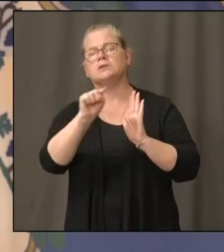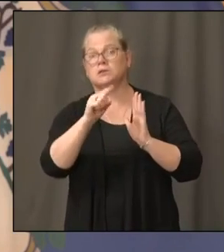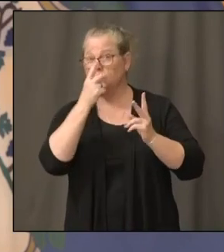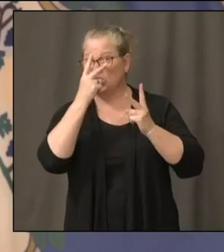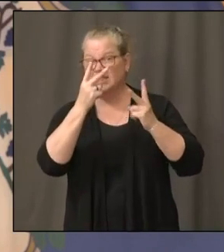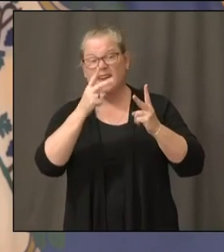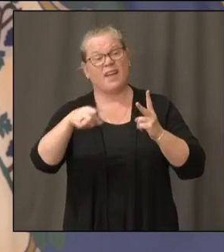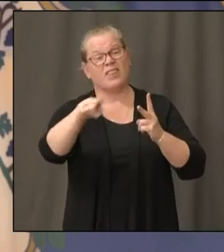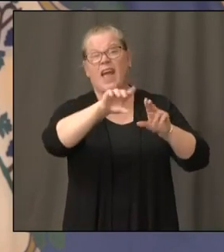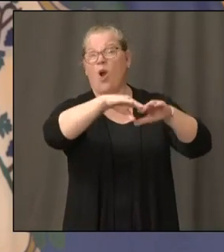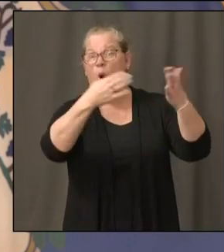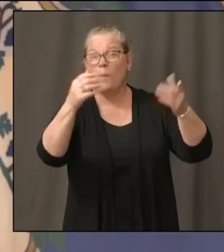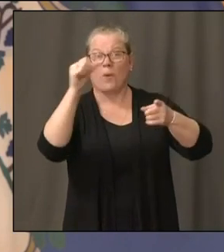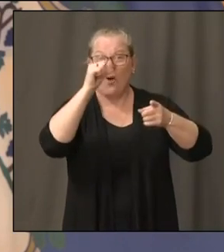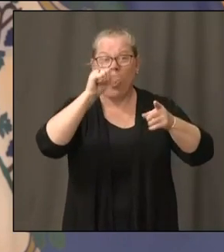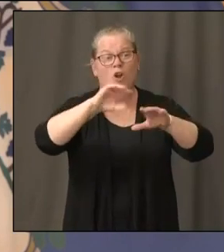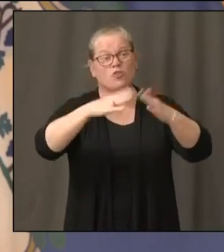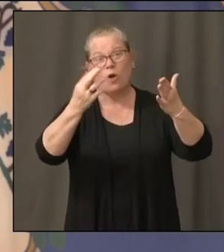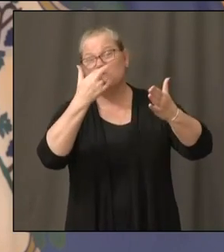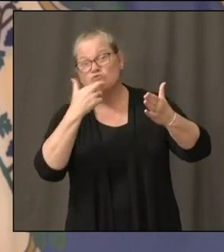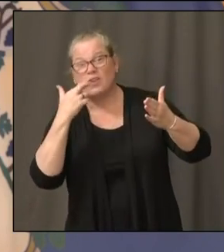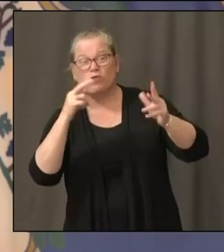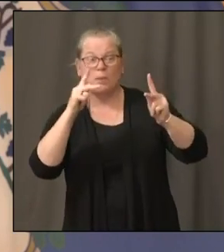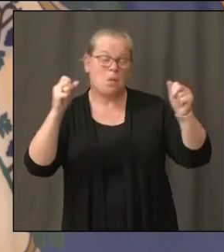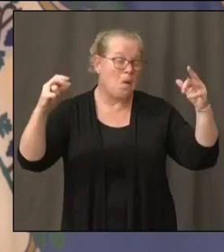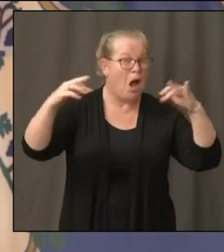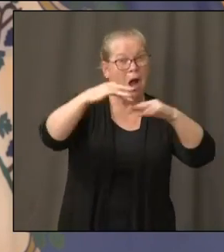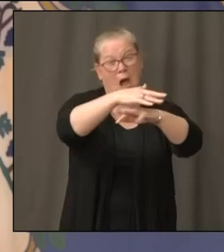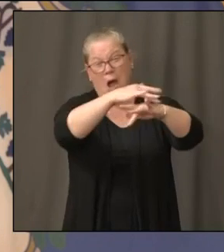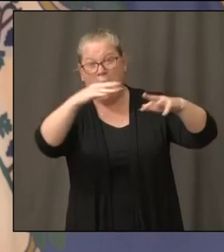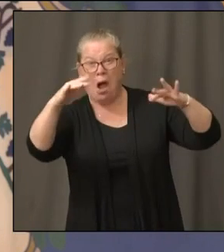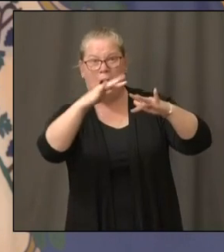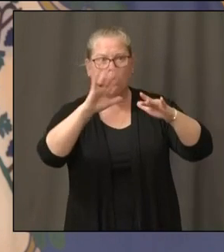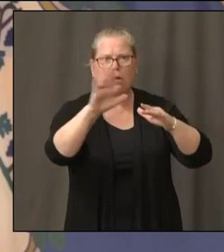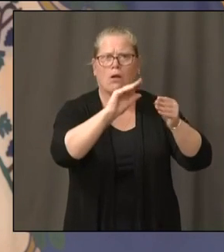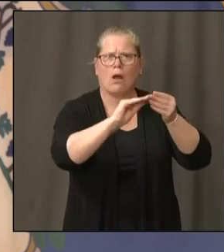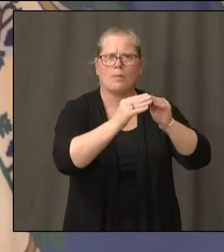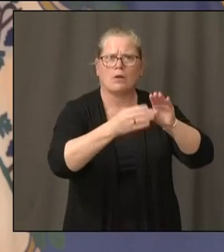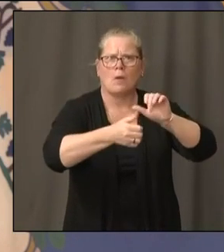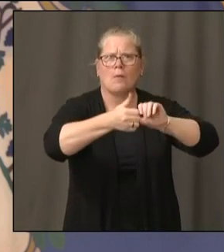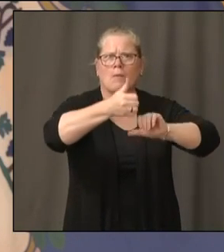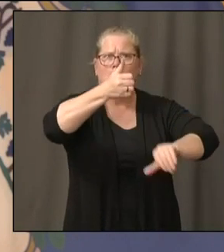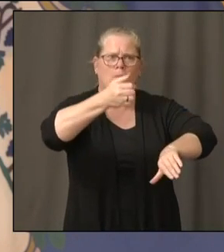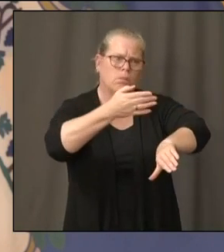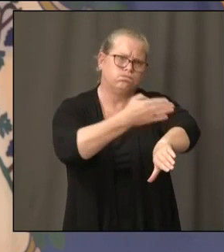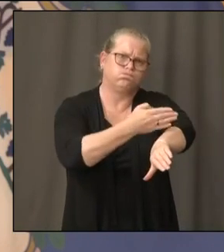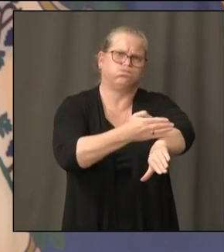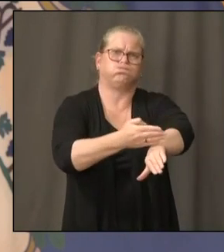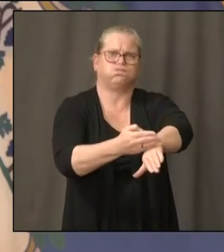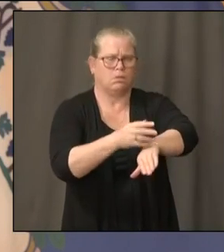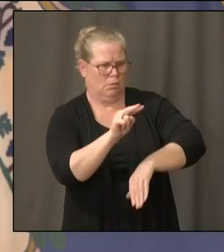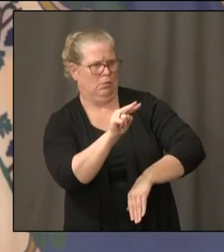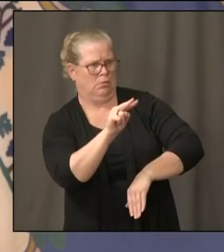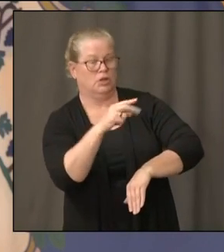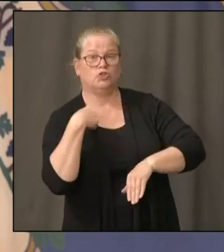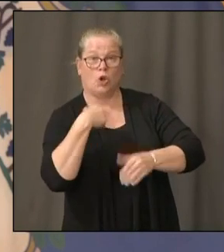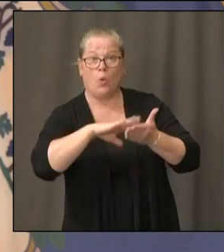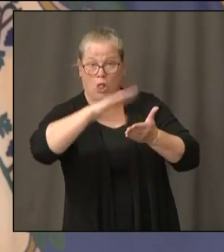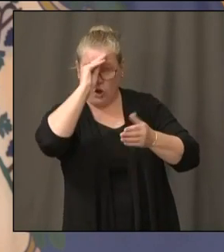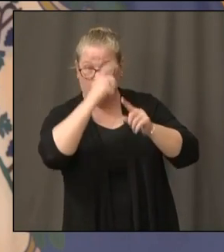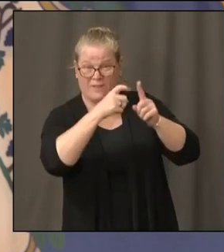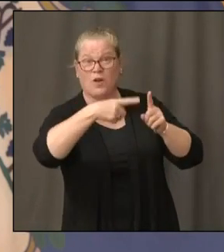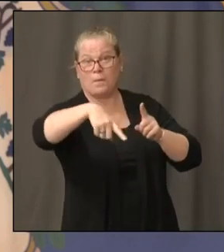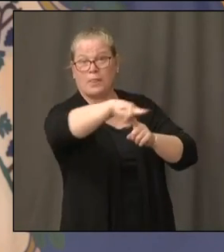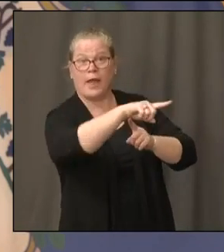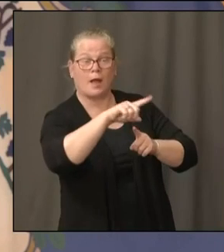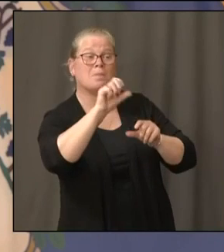bars and crowded restaurants could really have an infectious multiplier. So we are learning from them and that